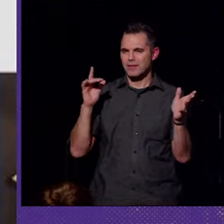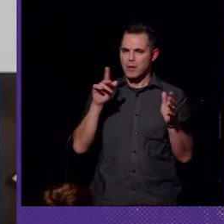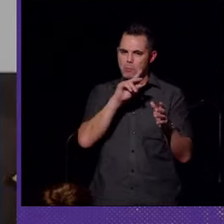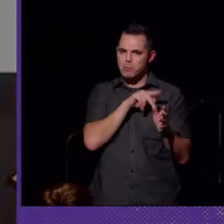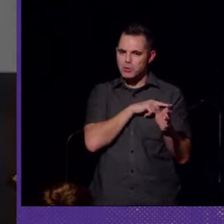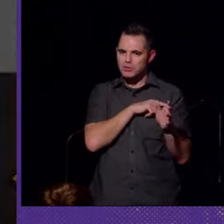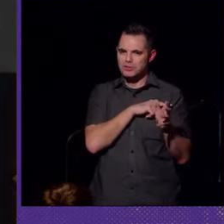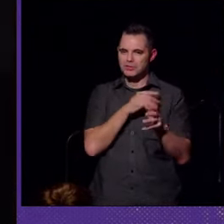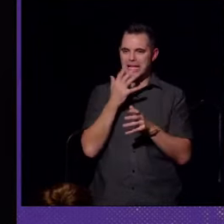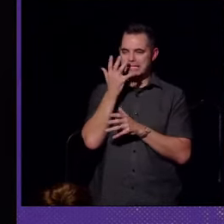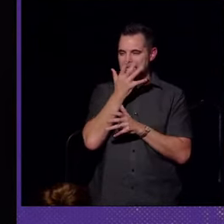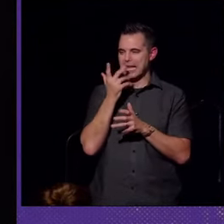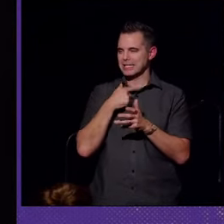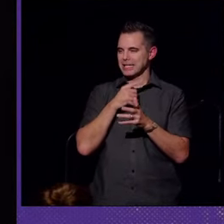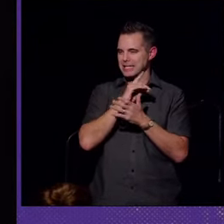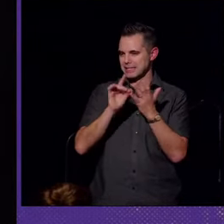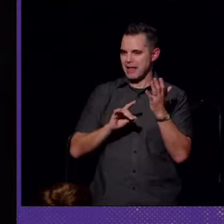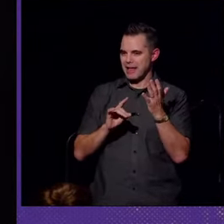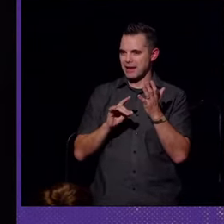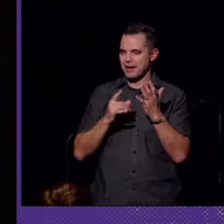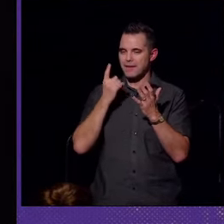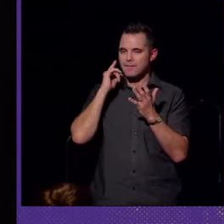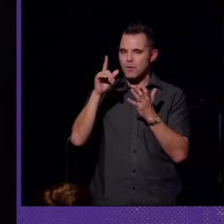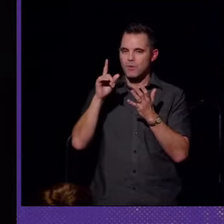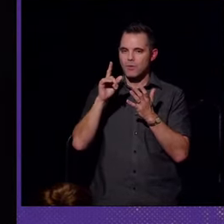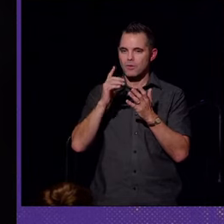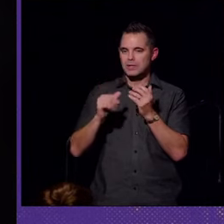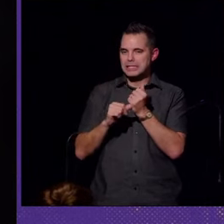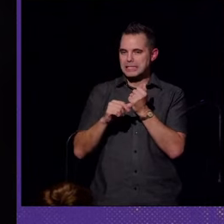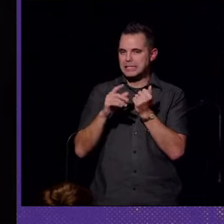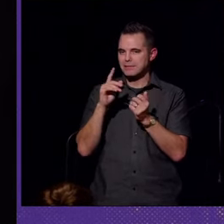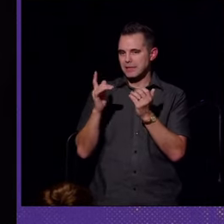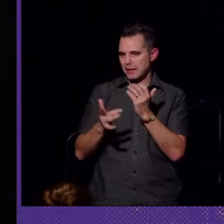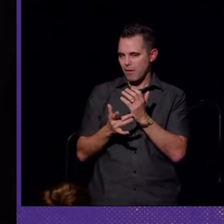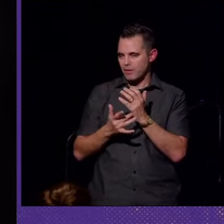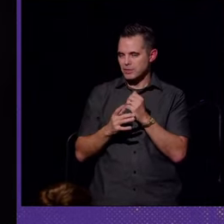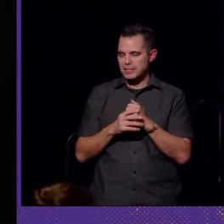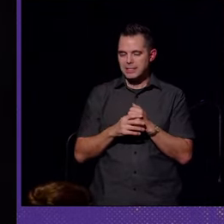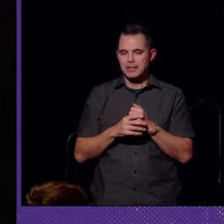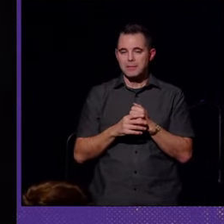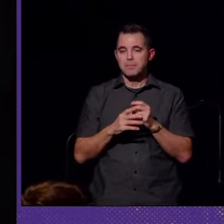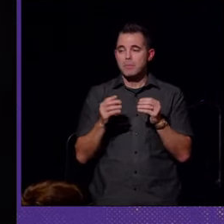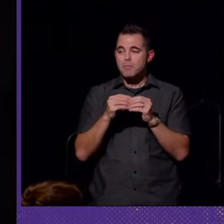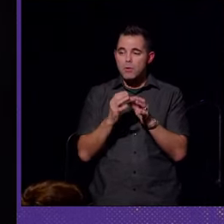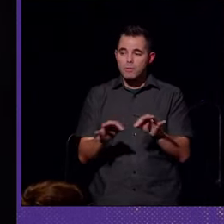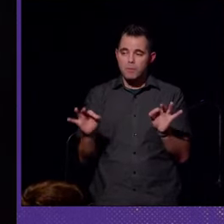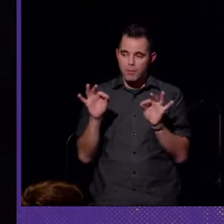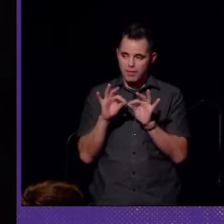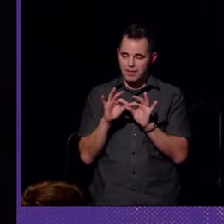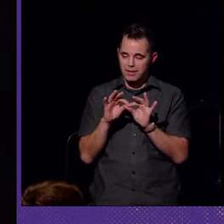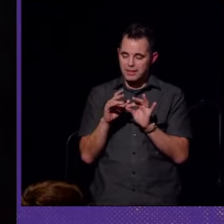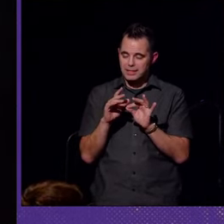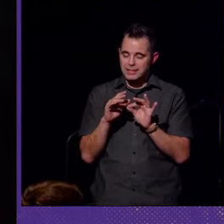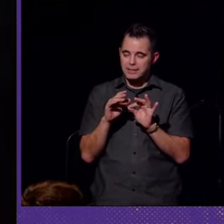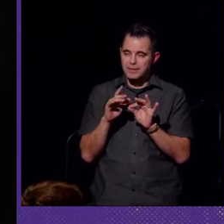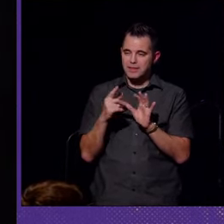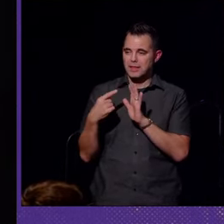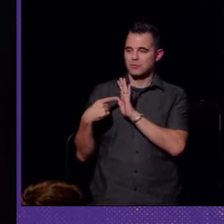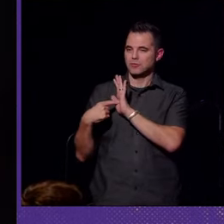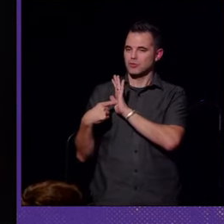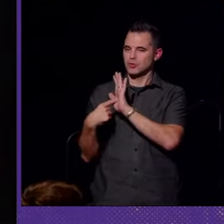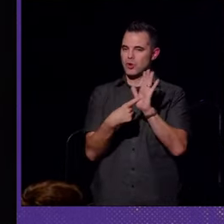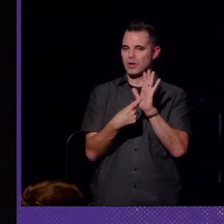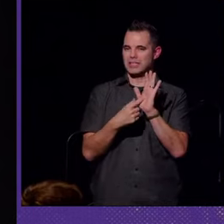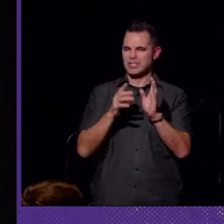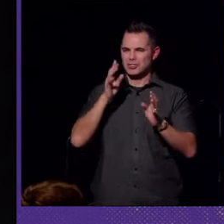personal aesthetics and design for assistive technologies. But more importantly, they showcase